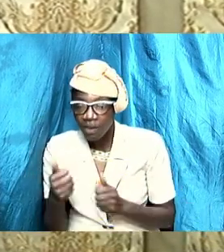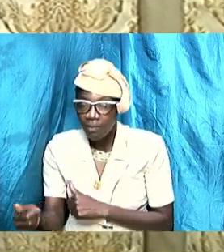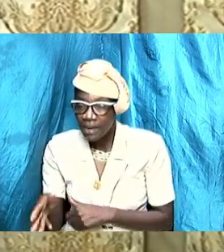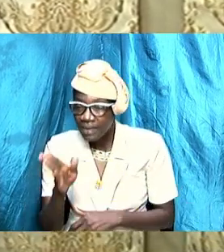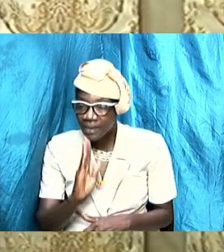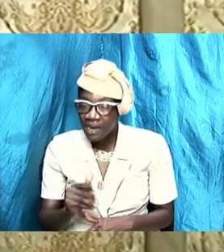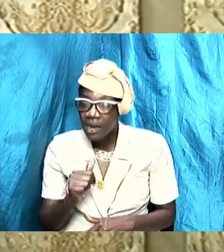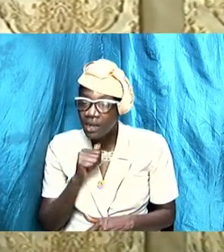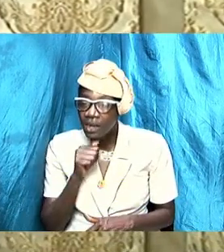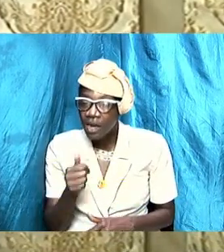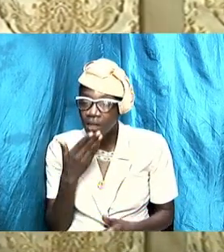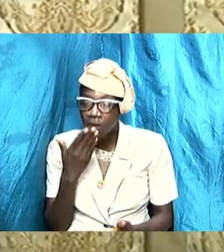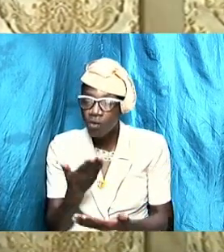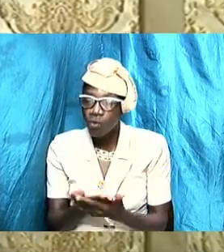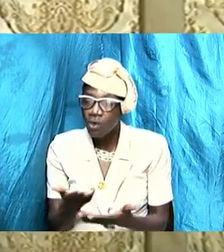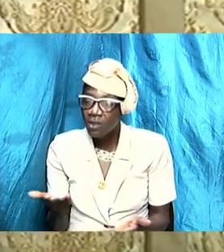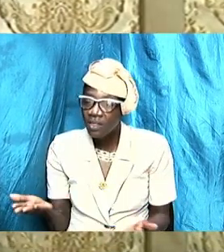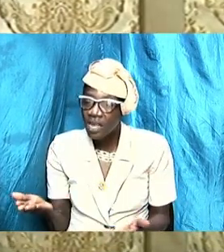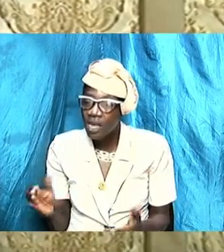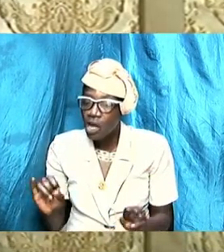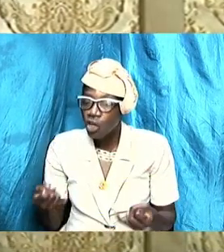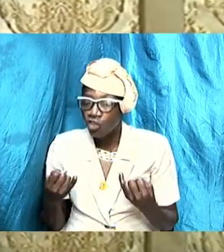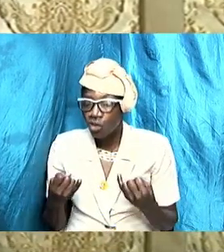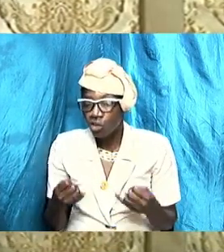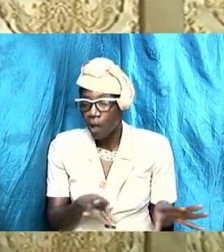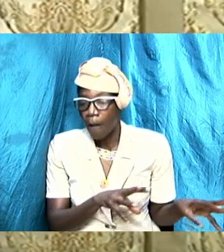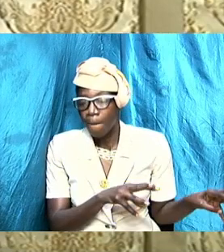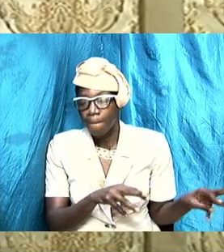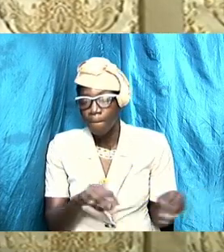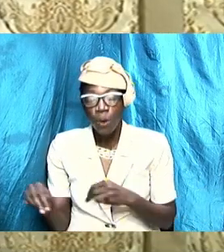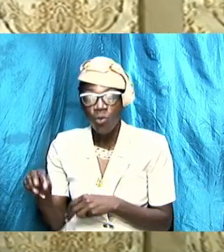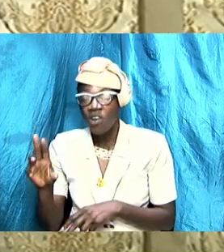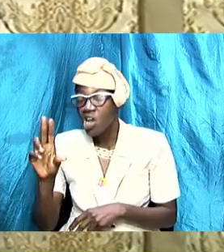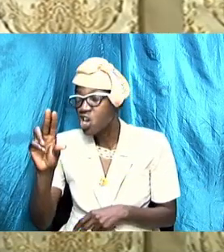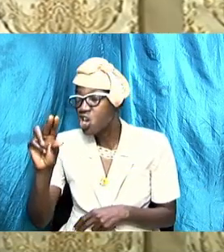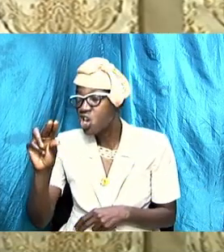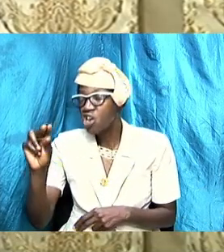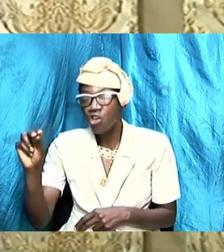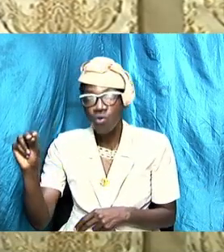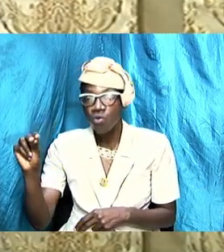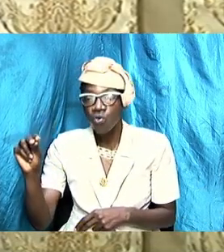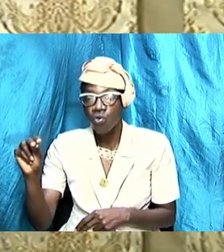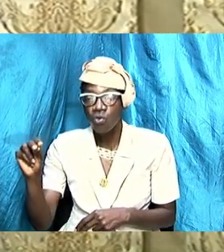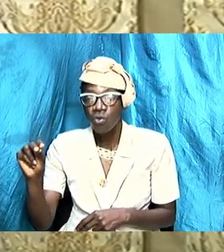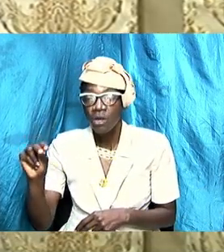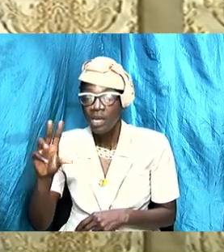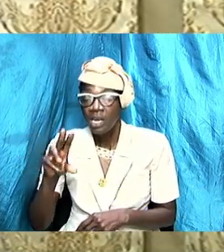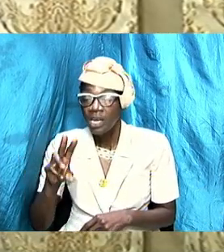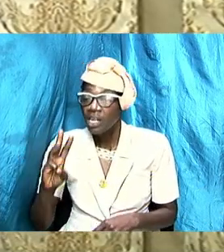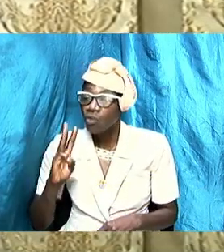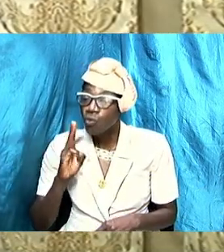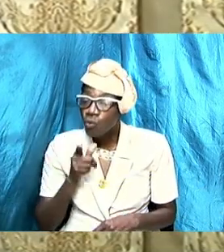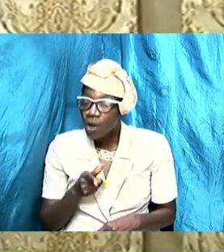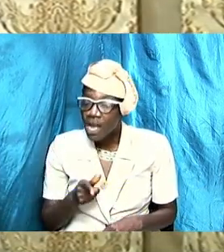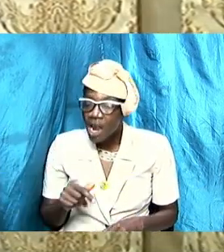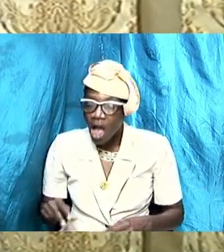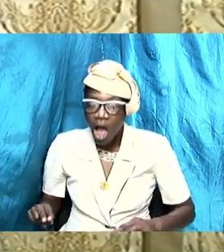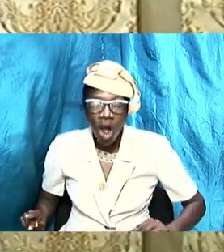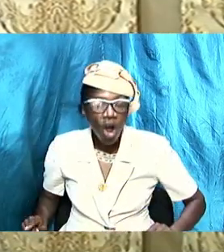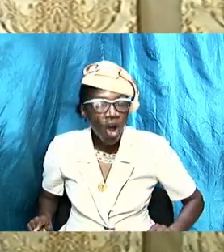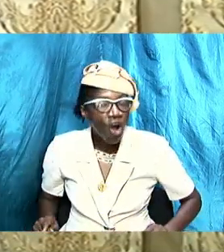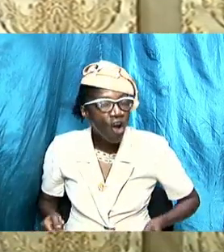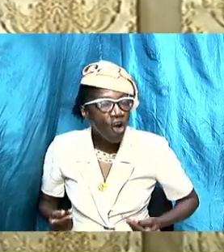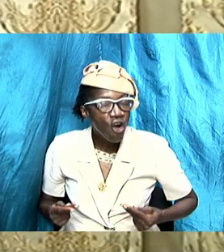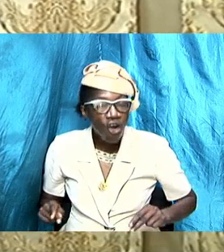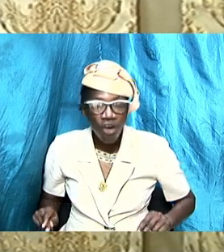thing for us to just get up and walk. It is not. It will affect us. It will affect